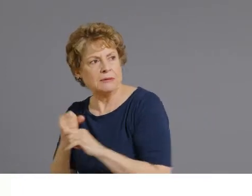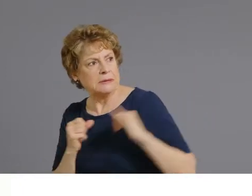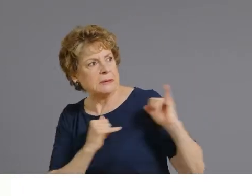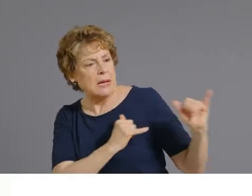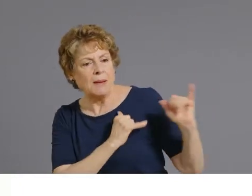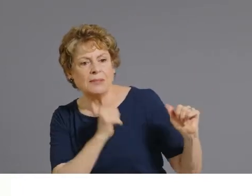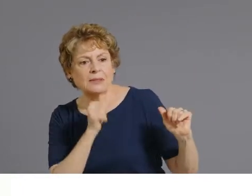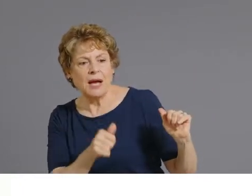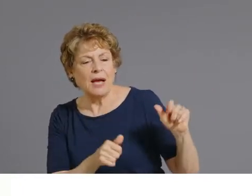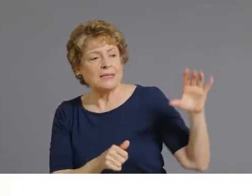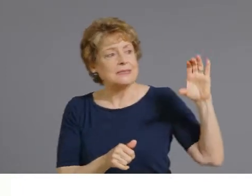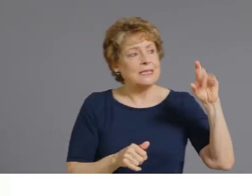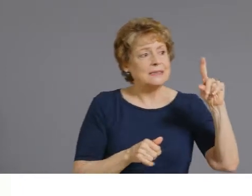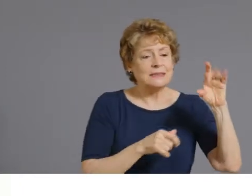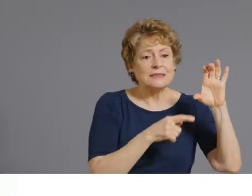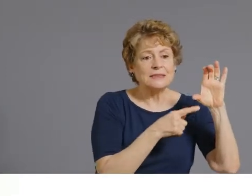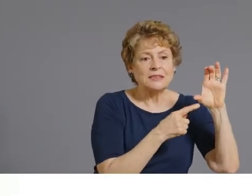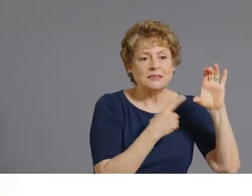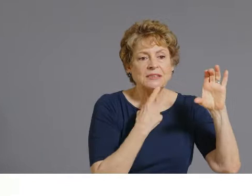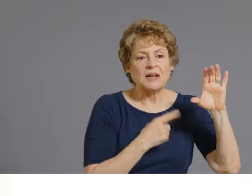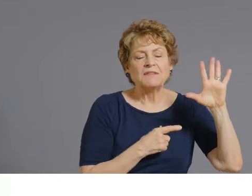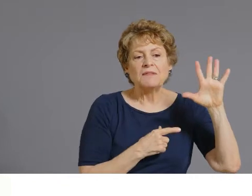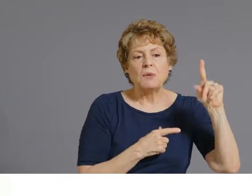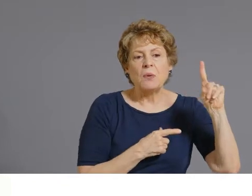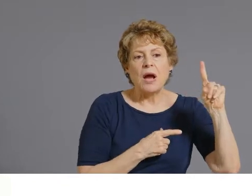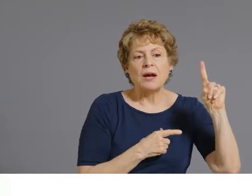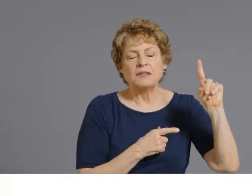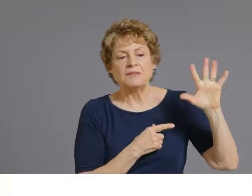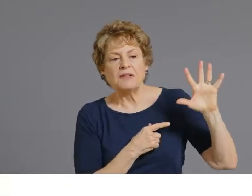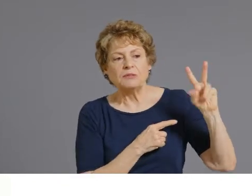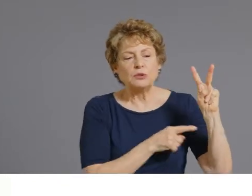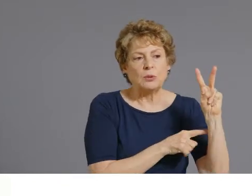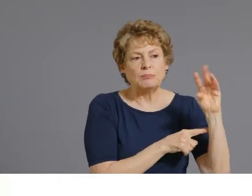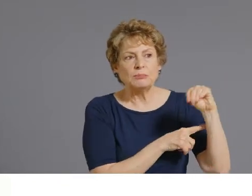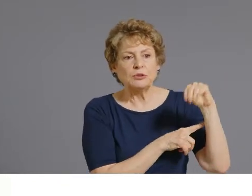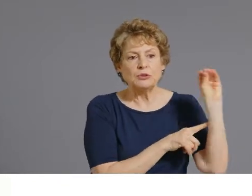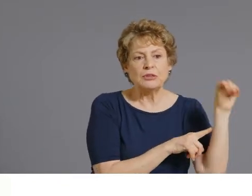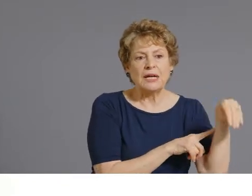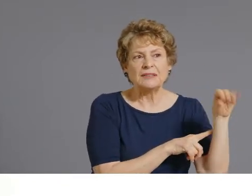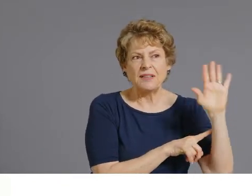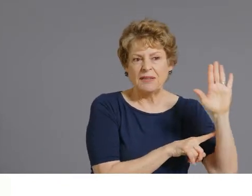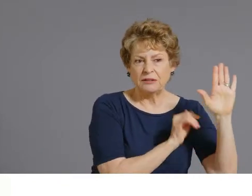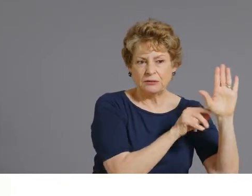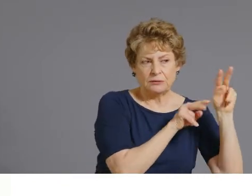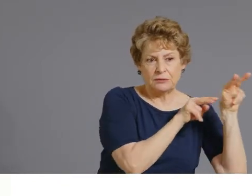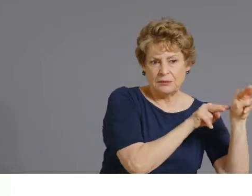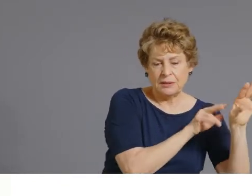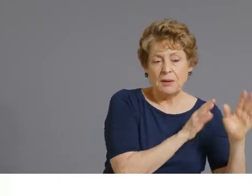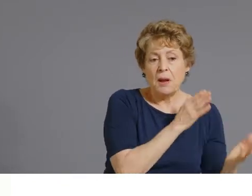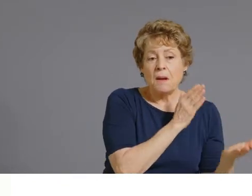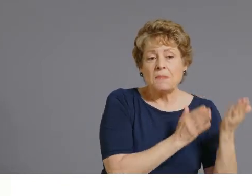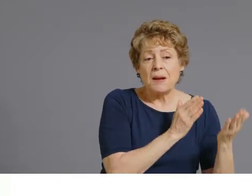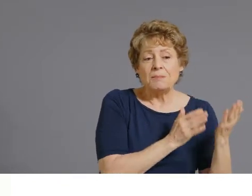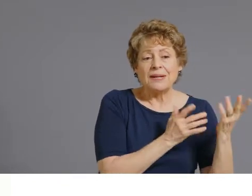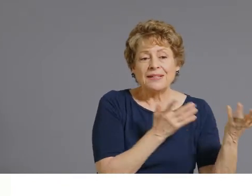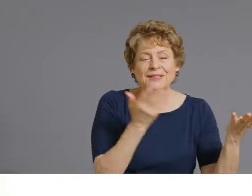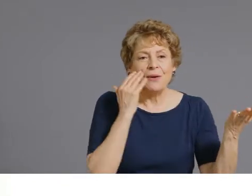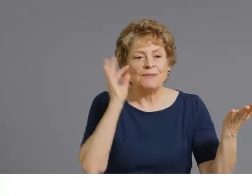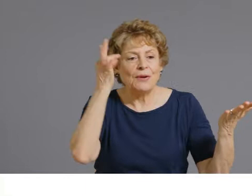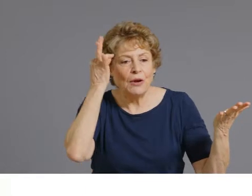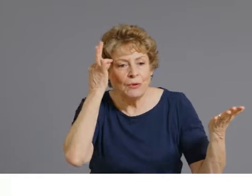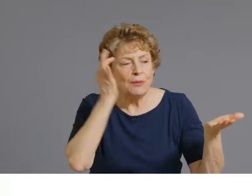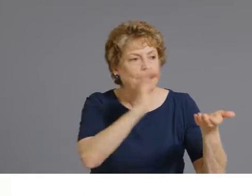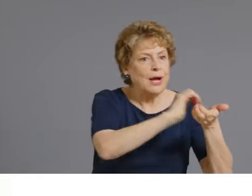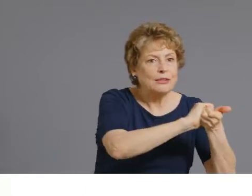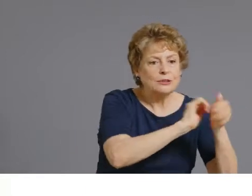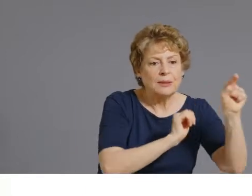of our population vaccinated. And that may account of some of our federal partners, federal entities and tribal